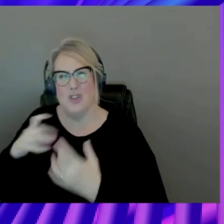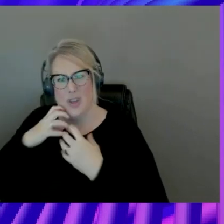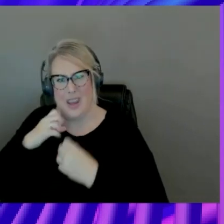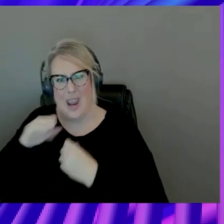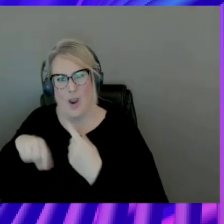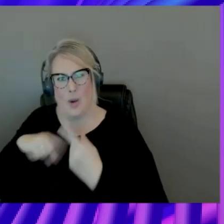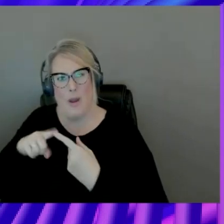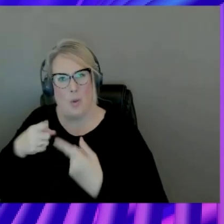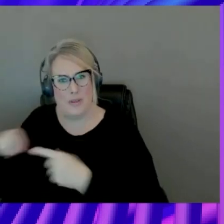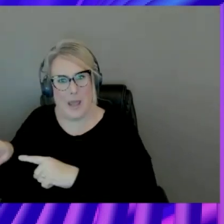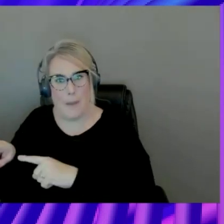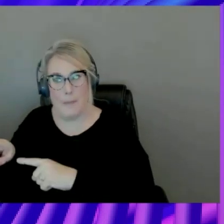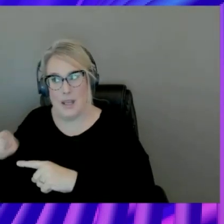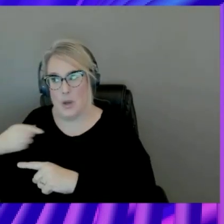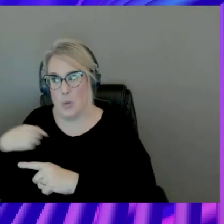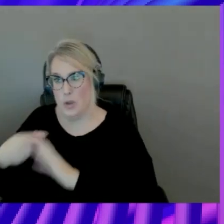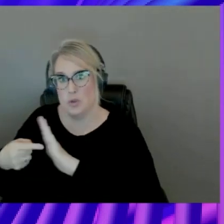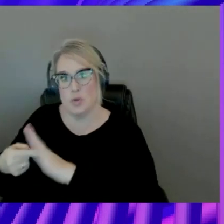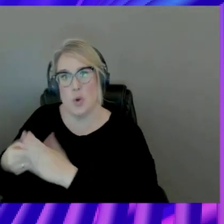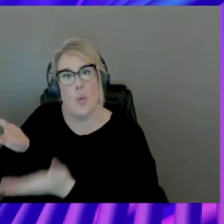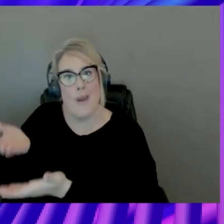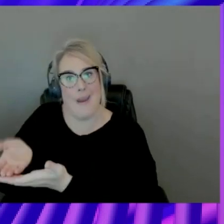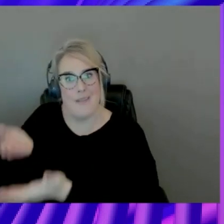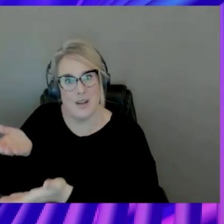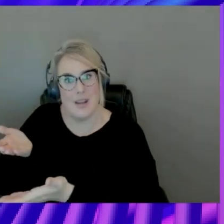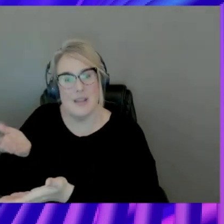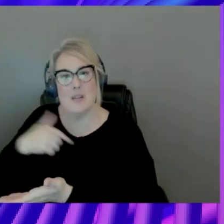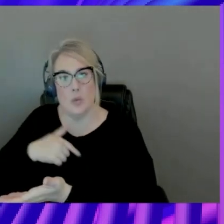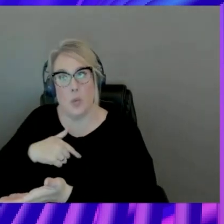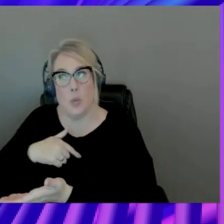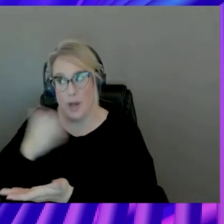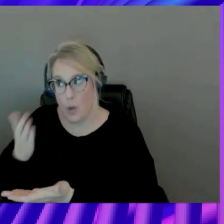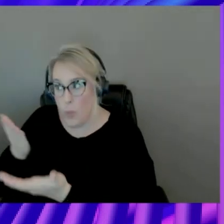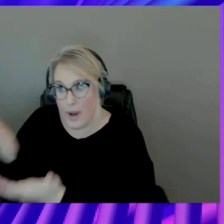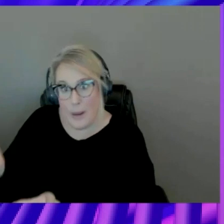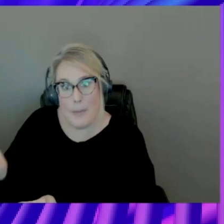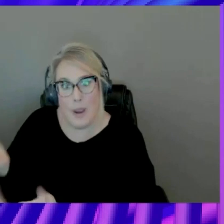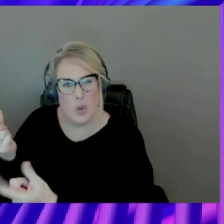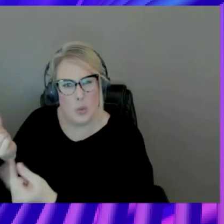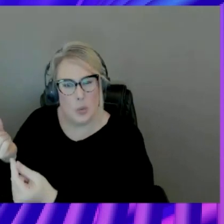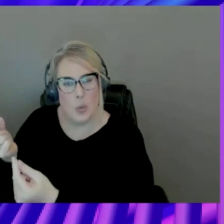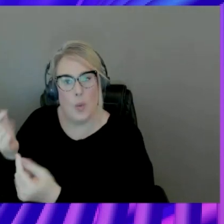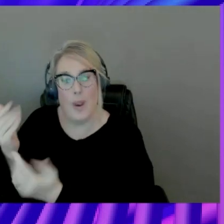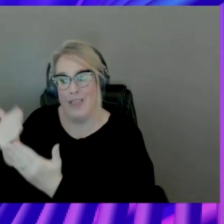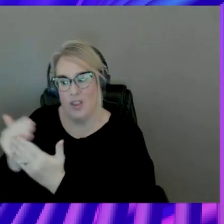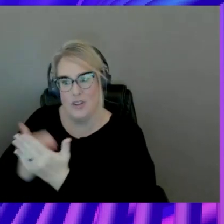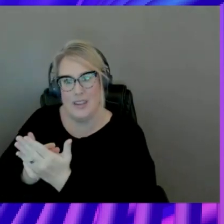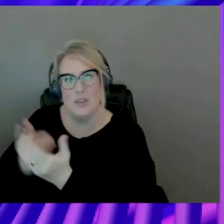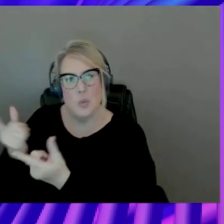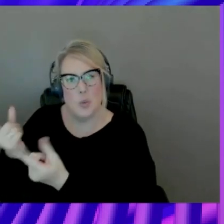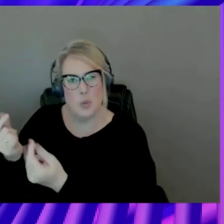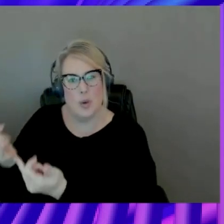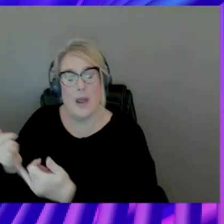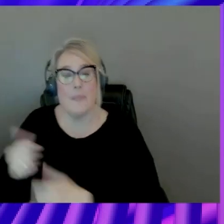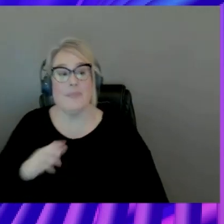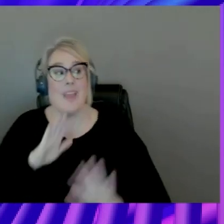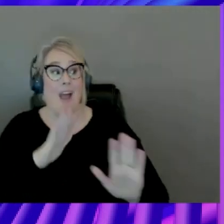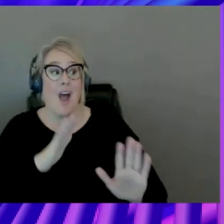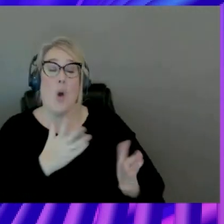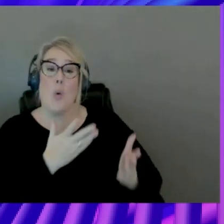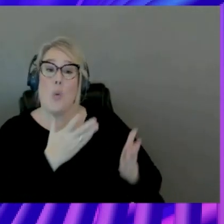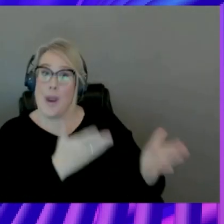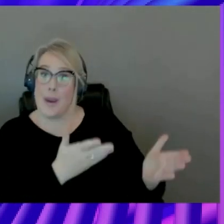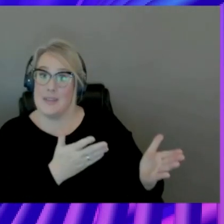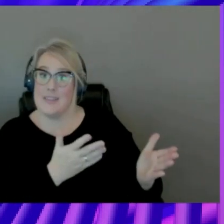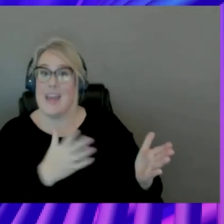evidence that you can see for yourself. Here is what we recommend to do. And here is a list of things you can do right now. Speaking of recommendations. Speaking of humans